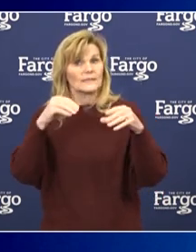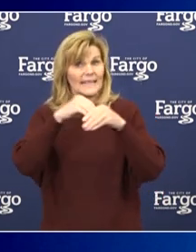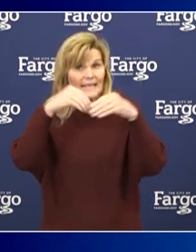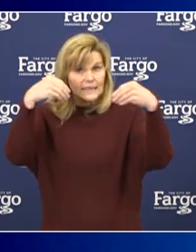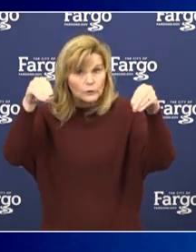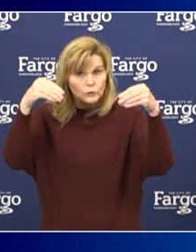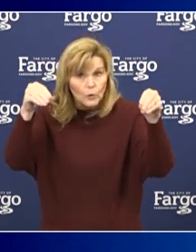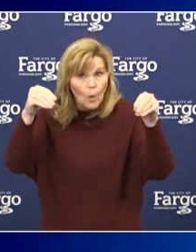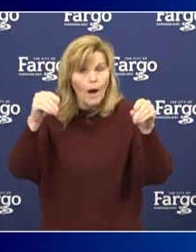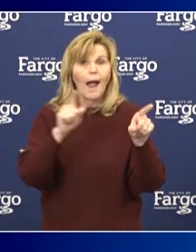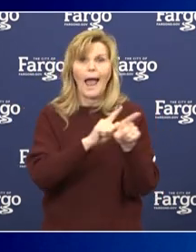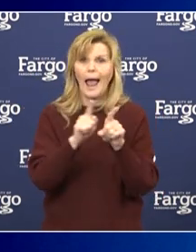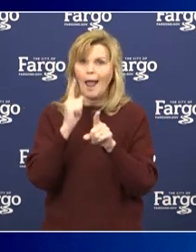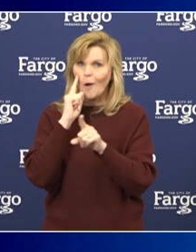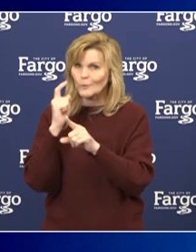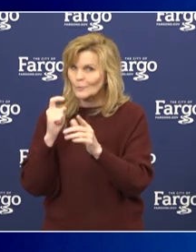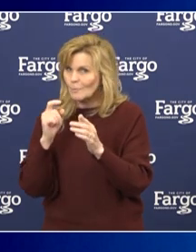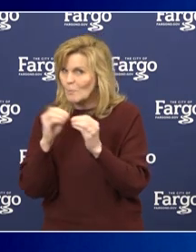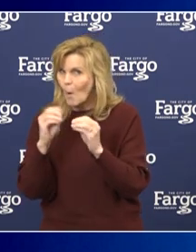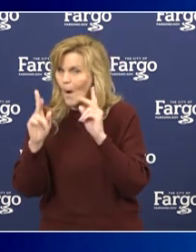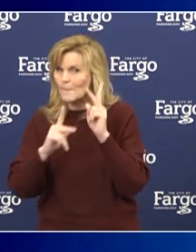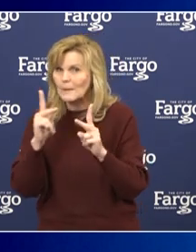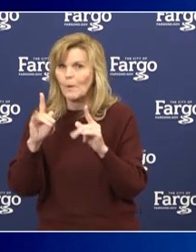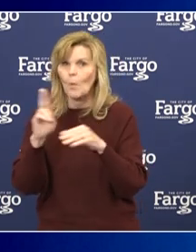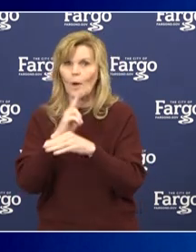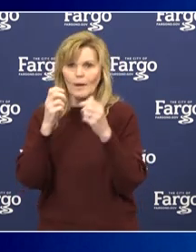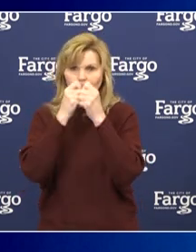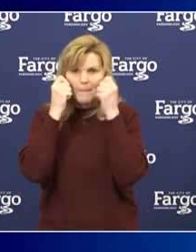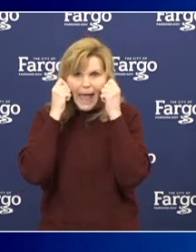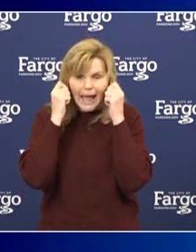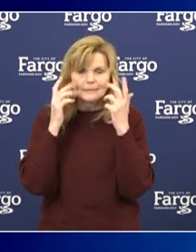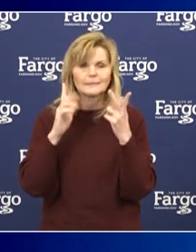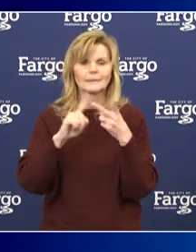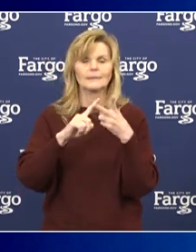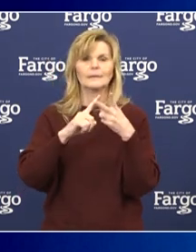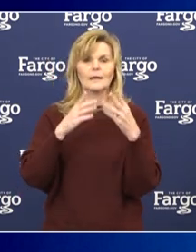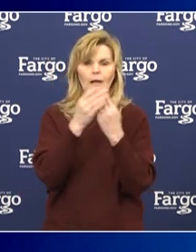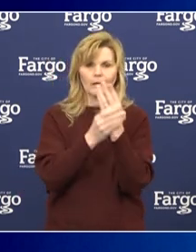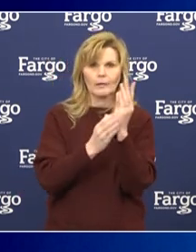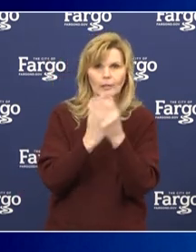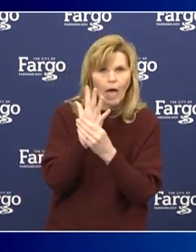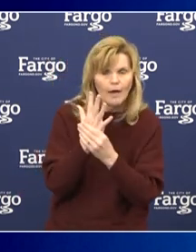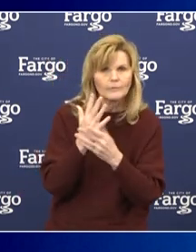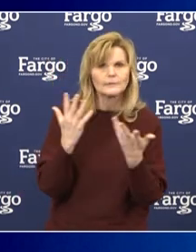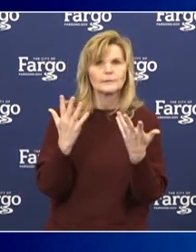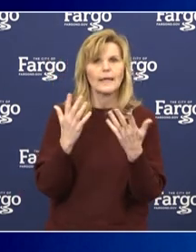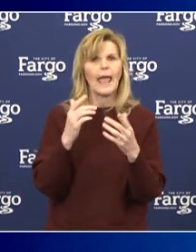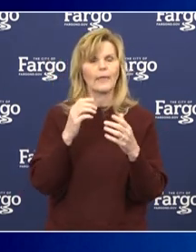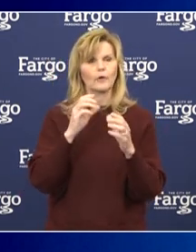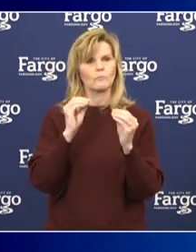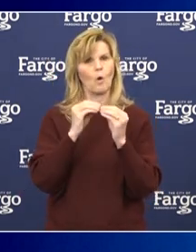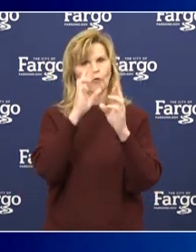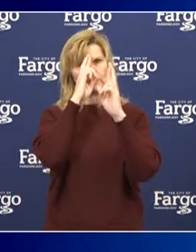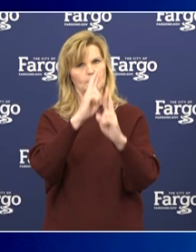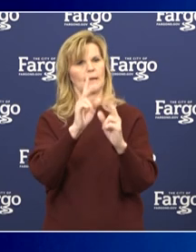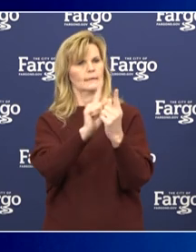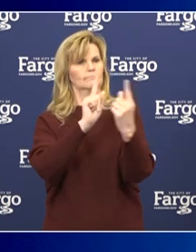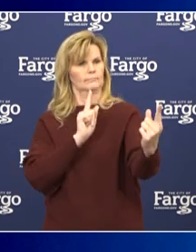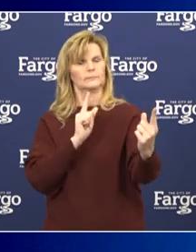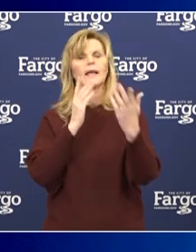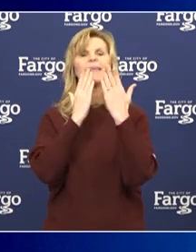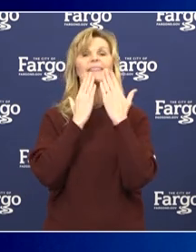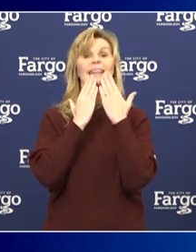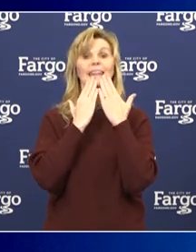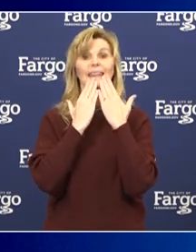the public, are wearing more masks, they're wearing more gloves, and they're more sensitive to the six-foot distancing, and so we're very grateful.